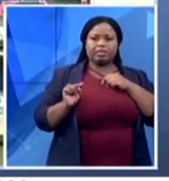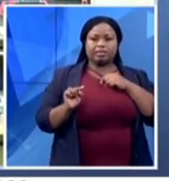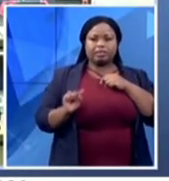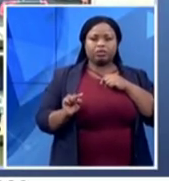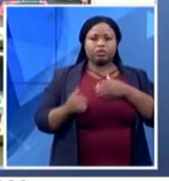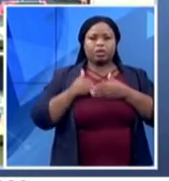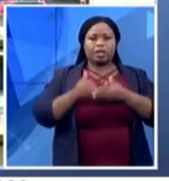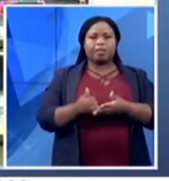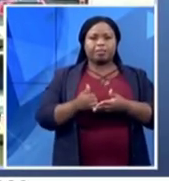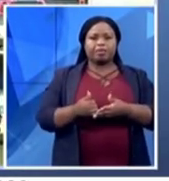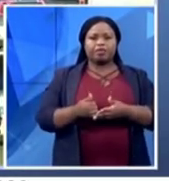And with that, Blaine, it's back to you in studio. Yeah. you.